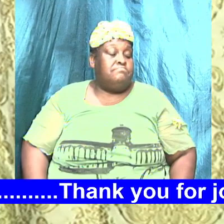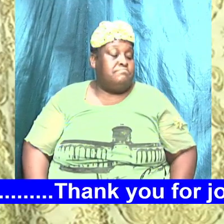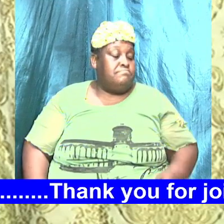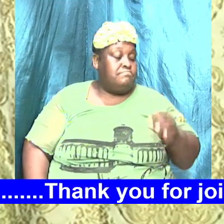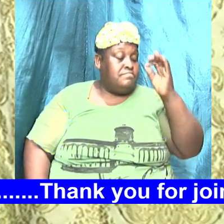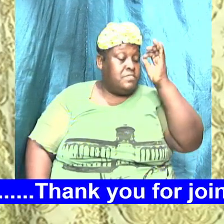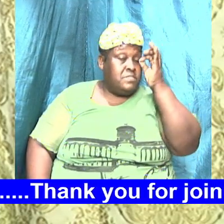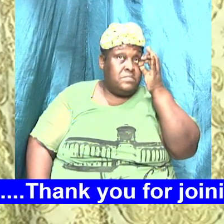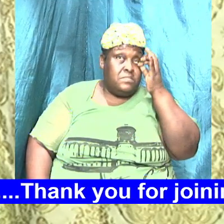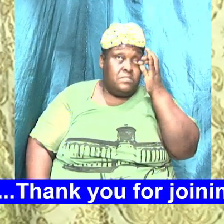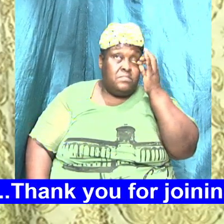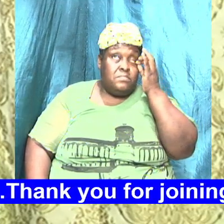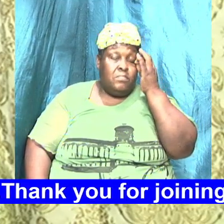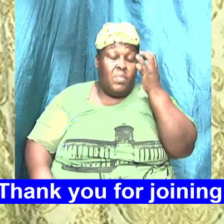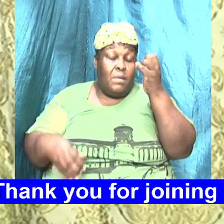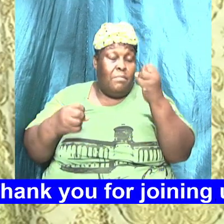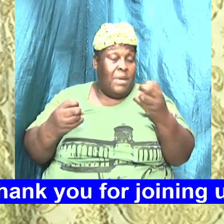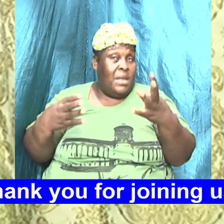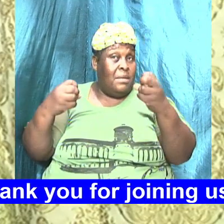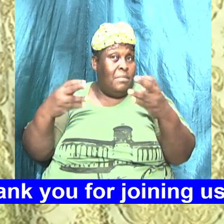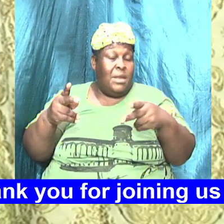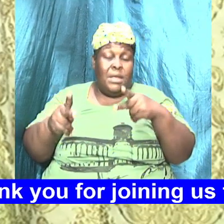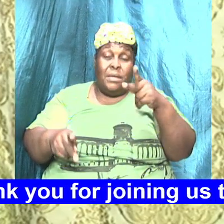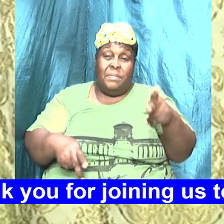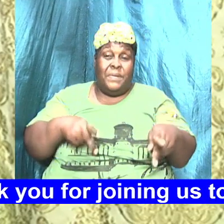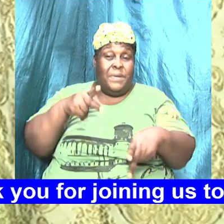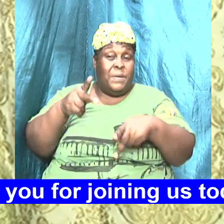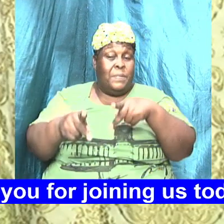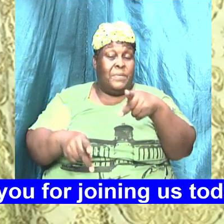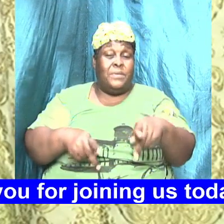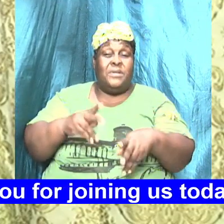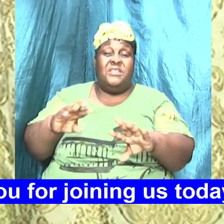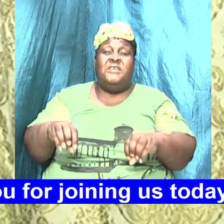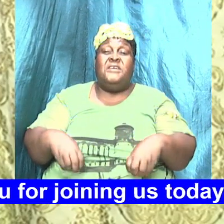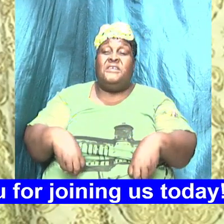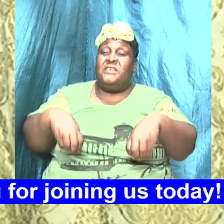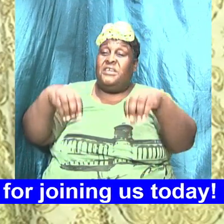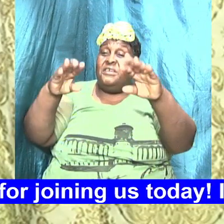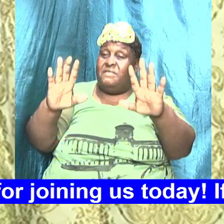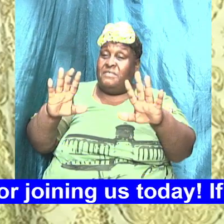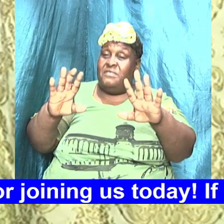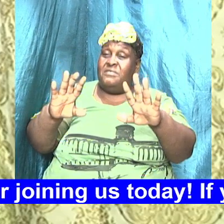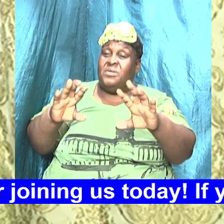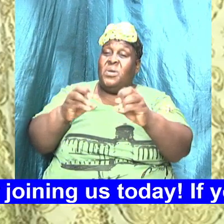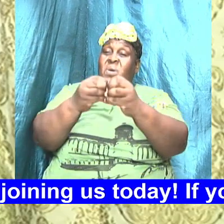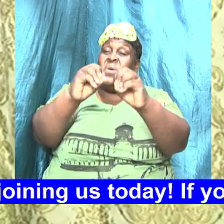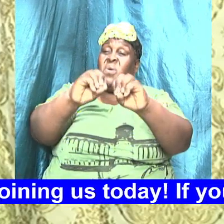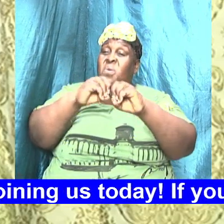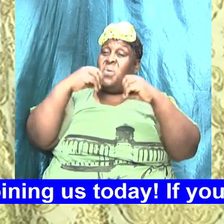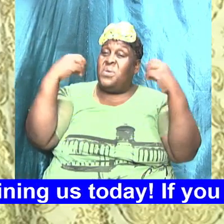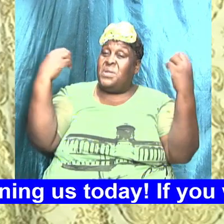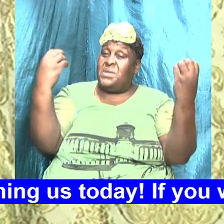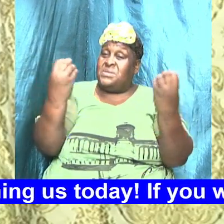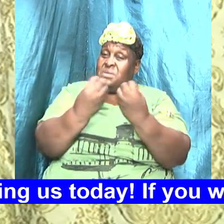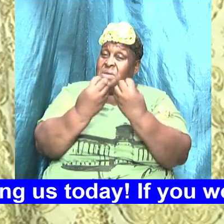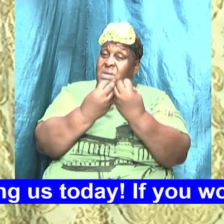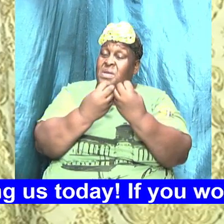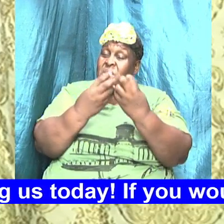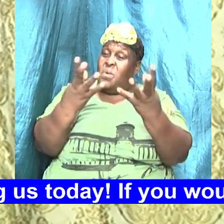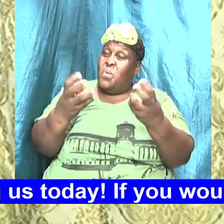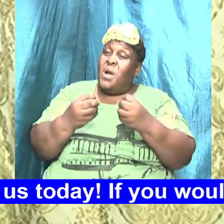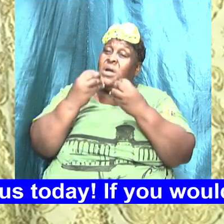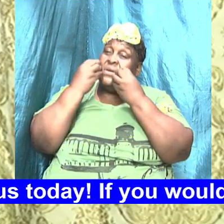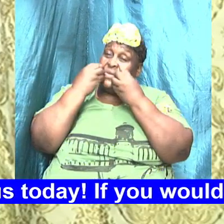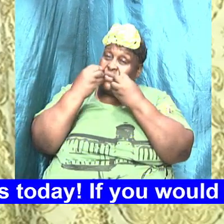So A Whole Lot Of Folks They They They They They Give To Some Organization They Want To Announce It That They